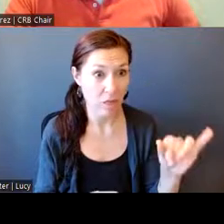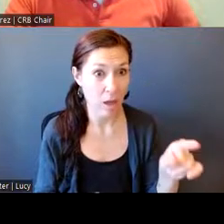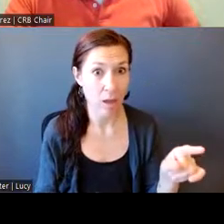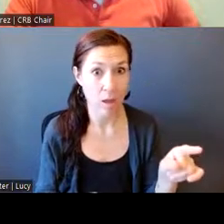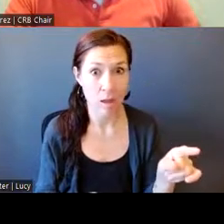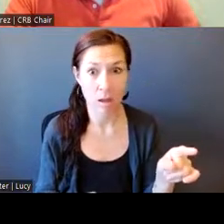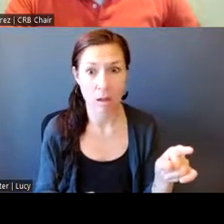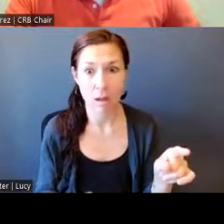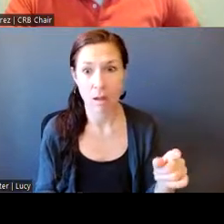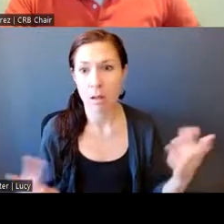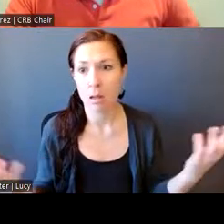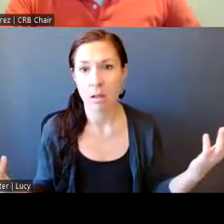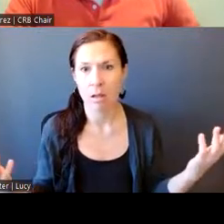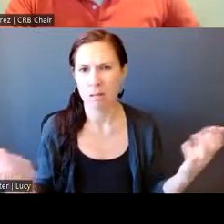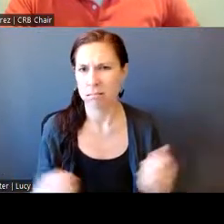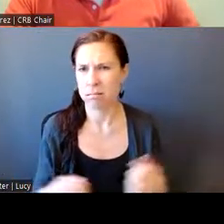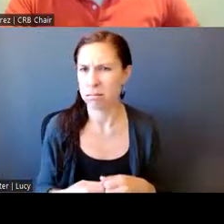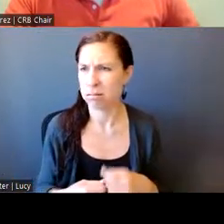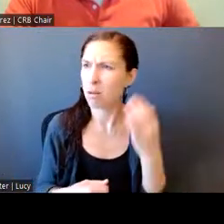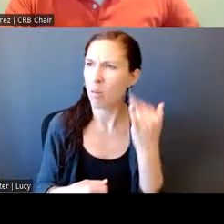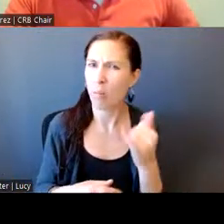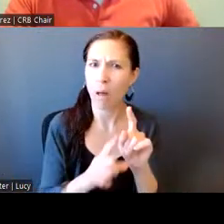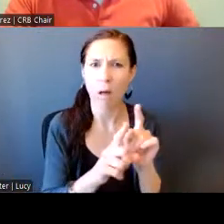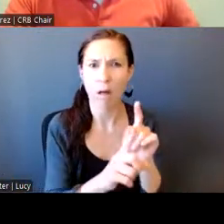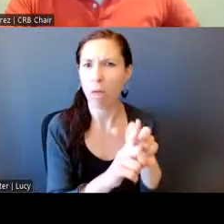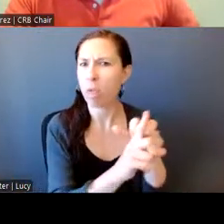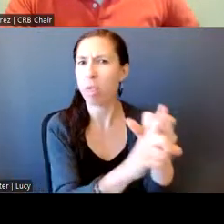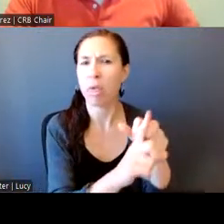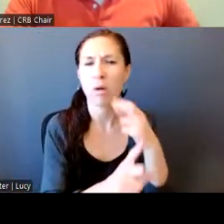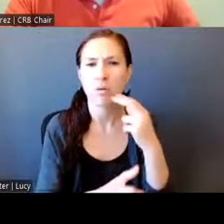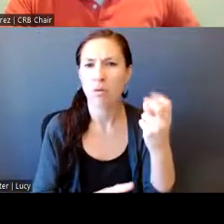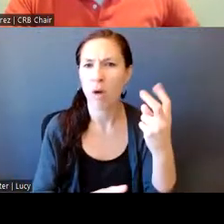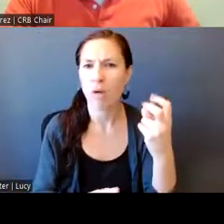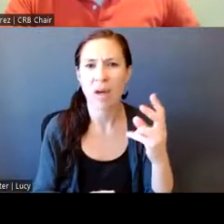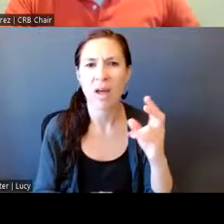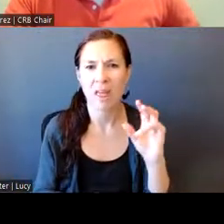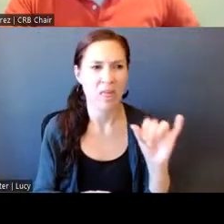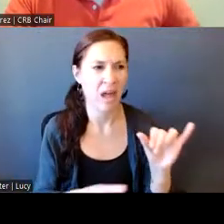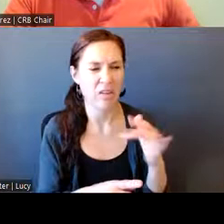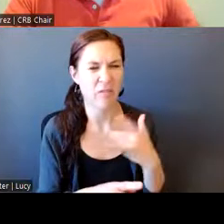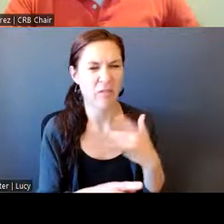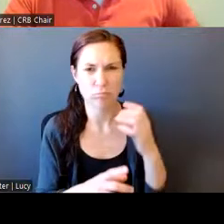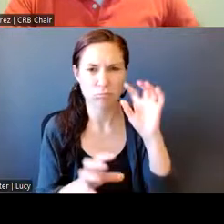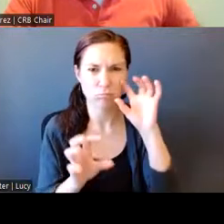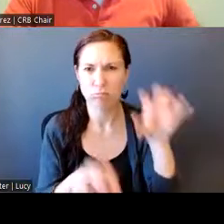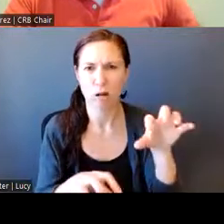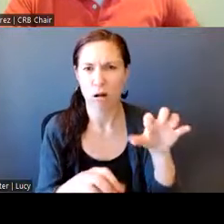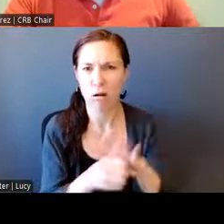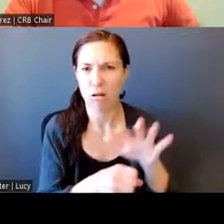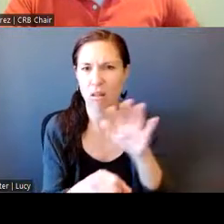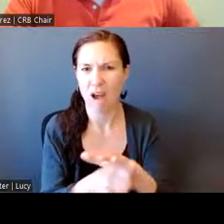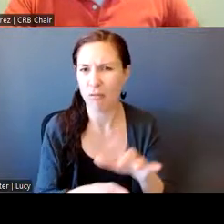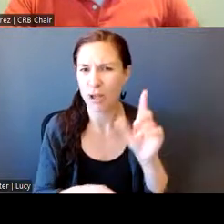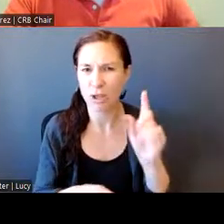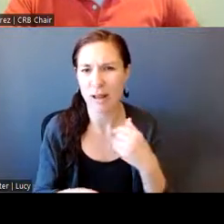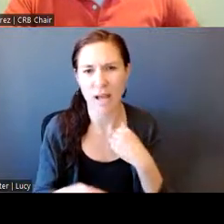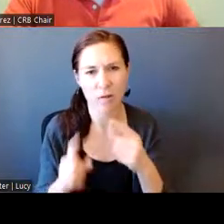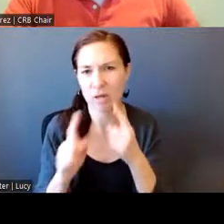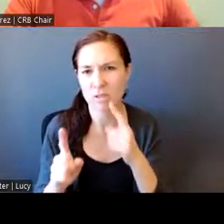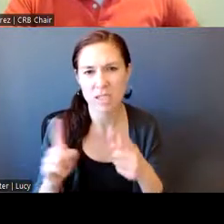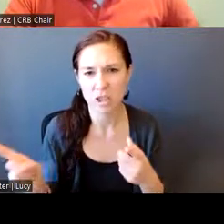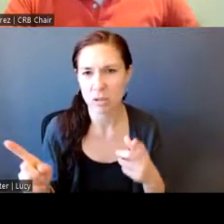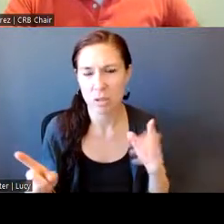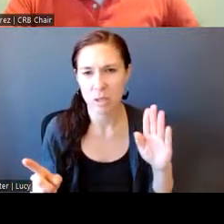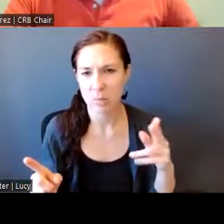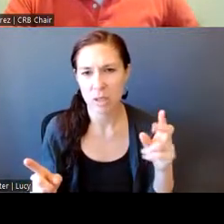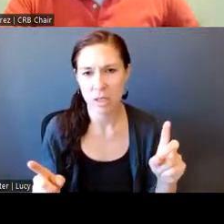talk about is stopping the 12 year old is enough for me to have a conversation, right? Um, the narrative that comes with the